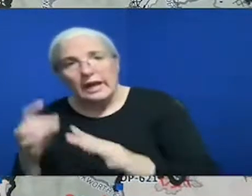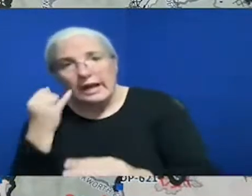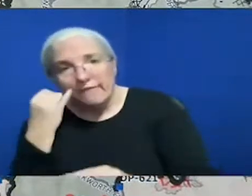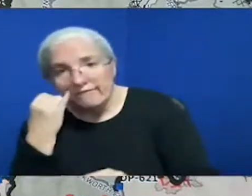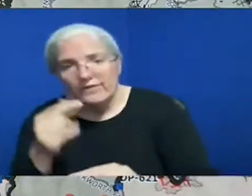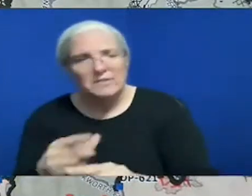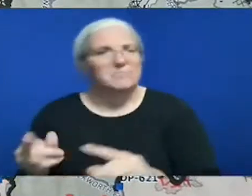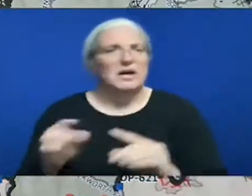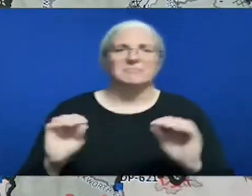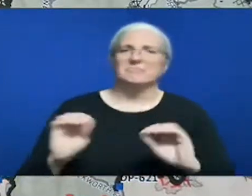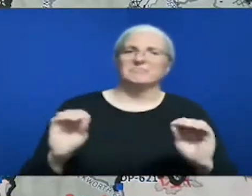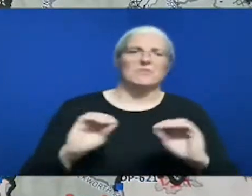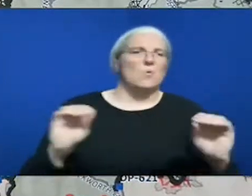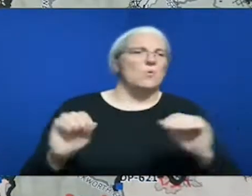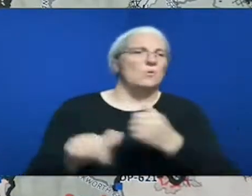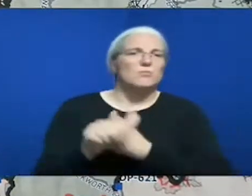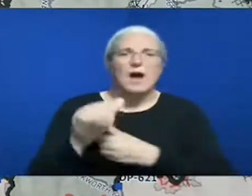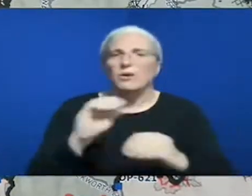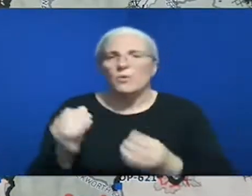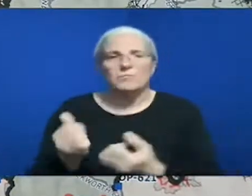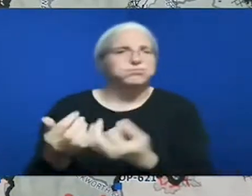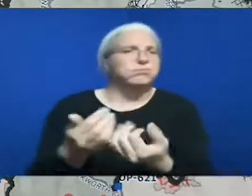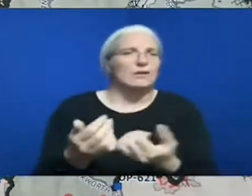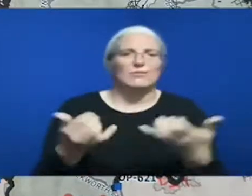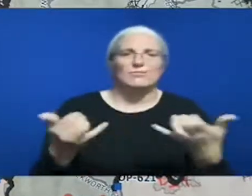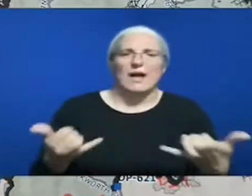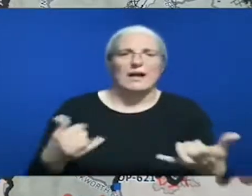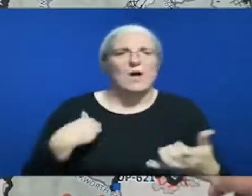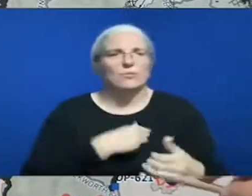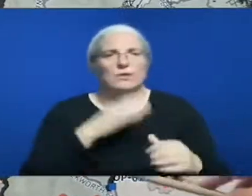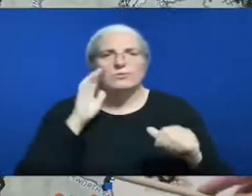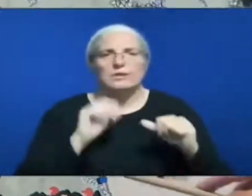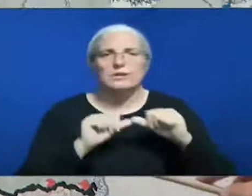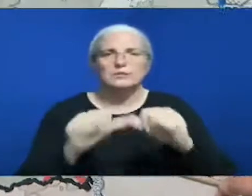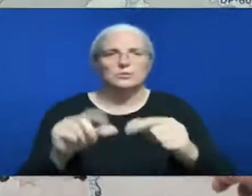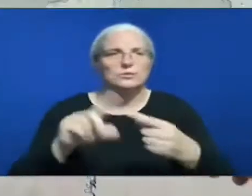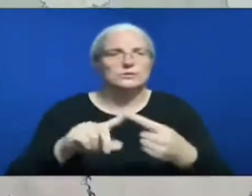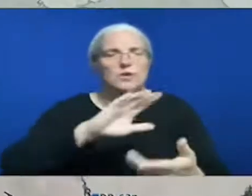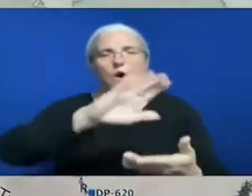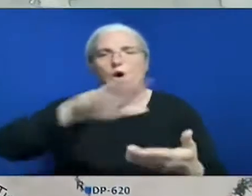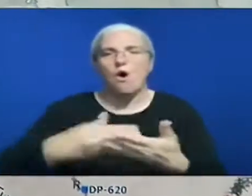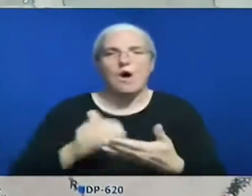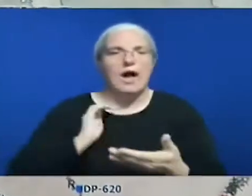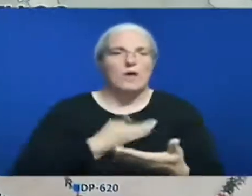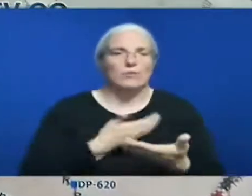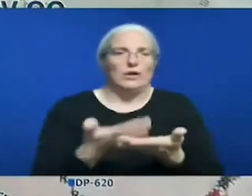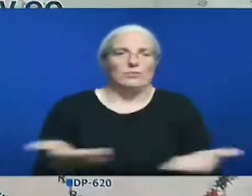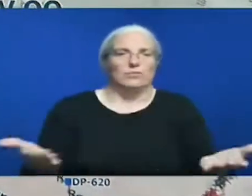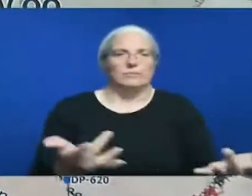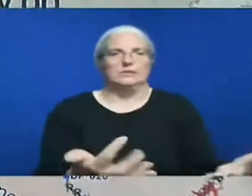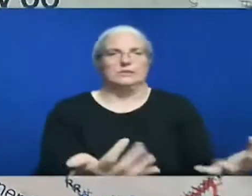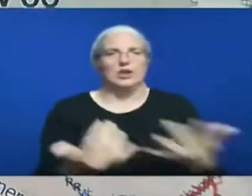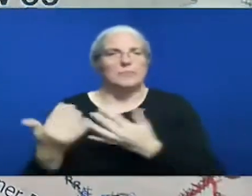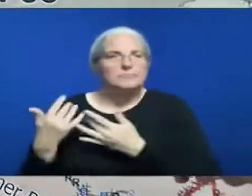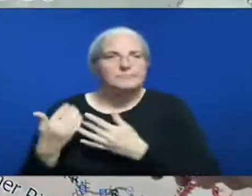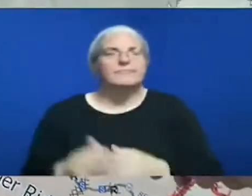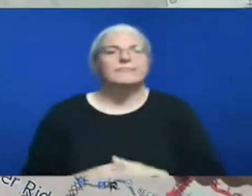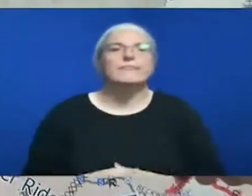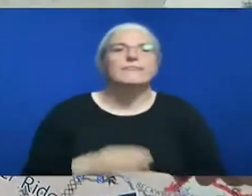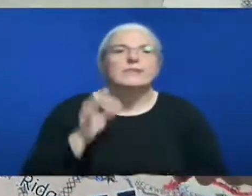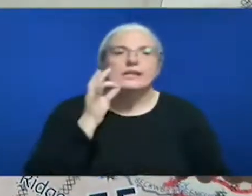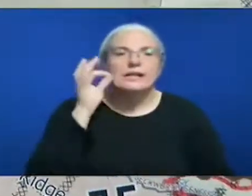you know all the hose and equipment has been back hauled back to ICP coming down into Indian Valley same thing pulling